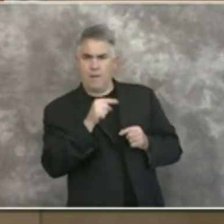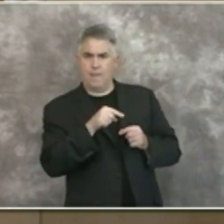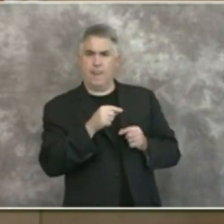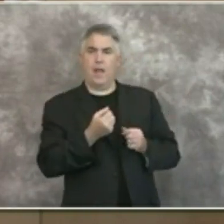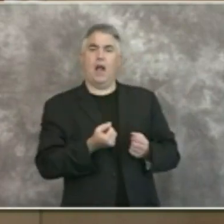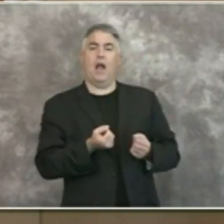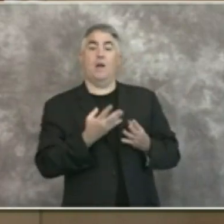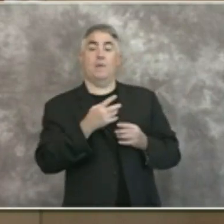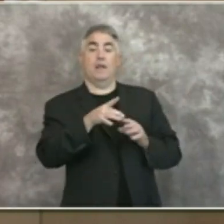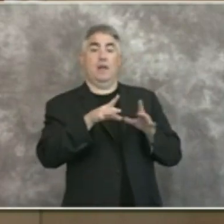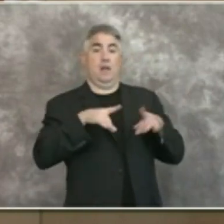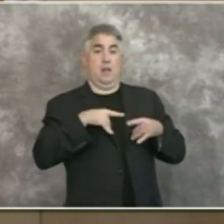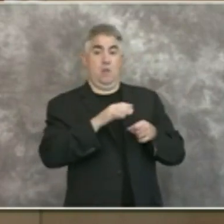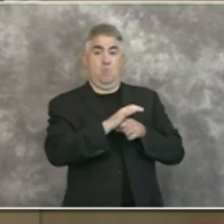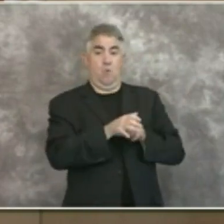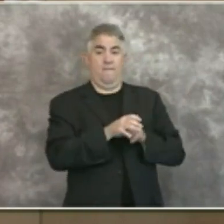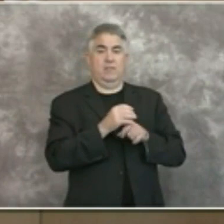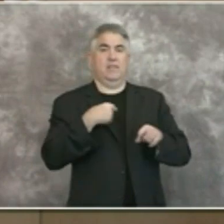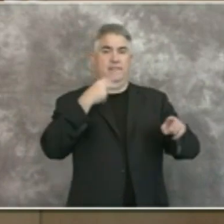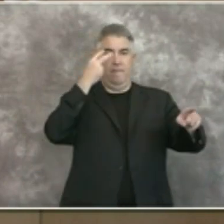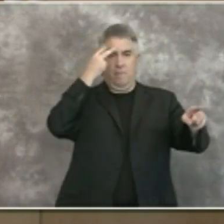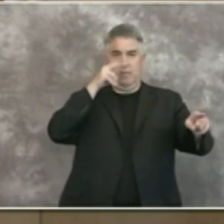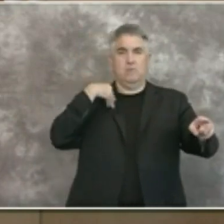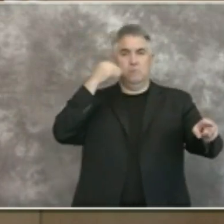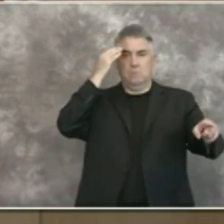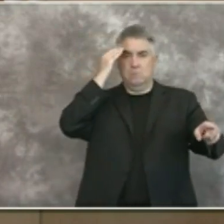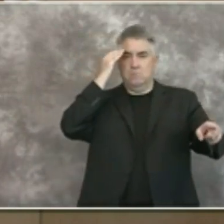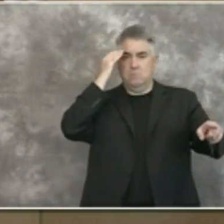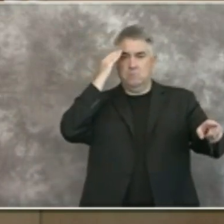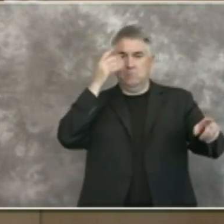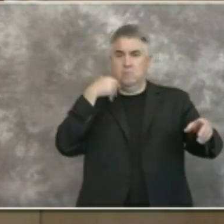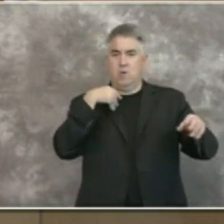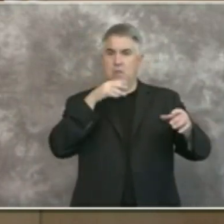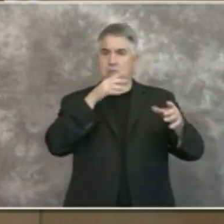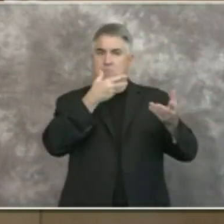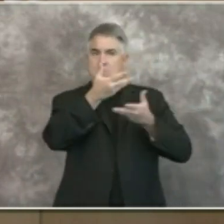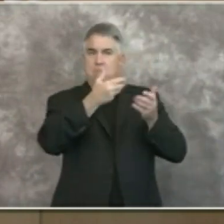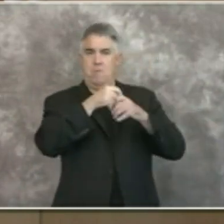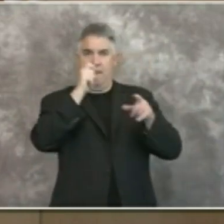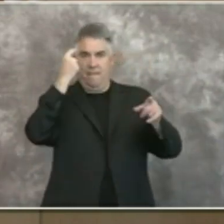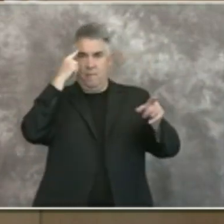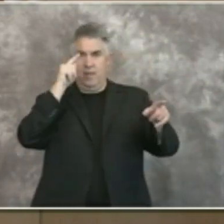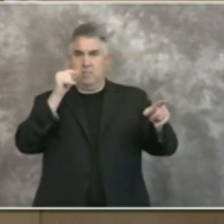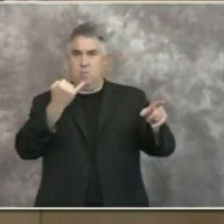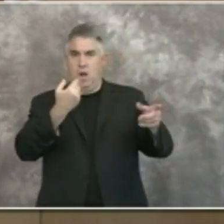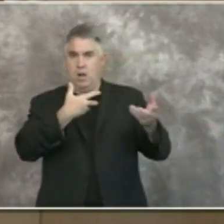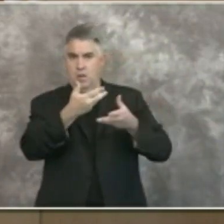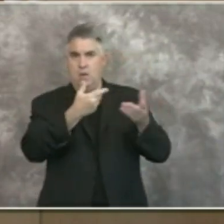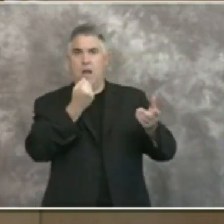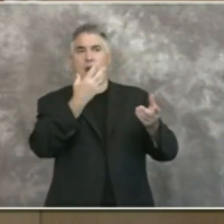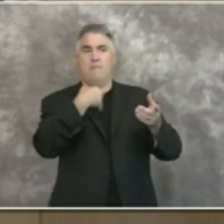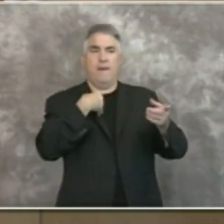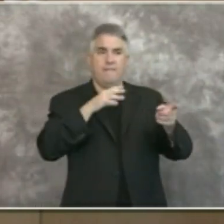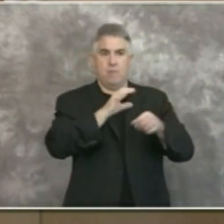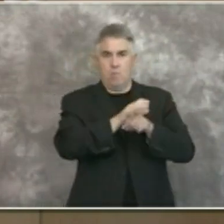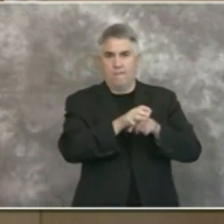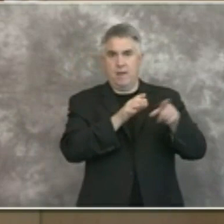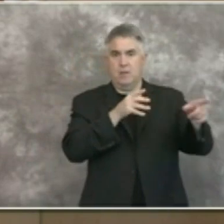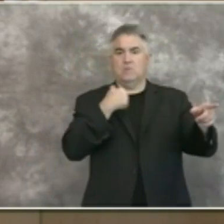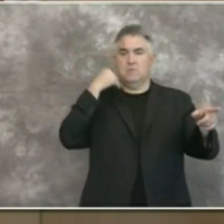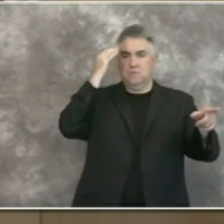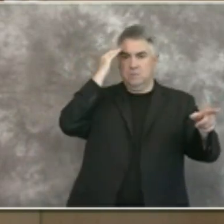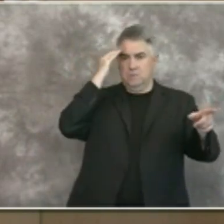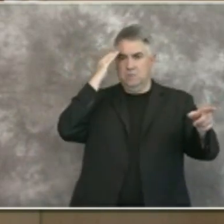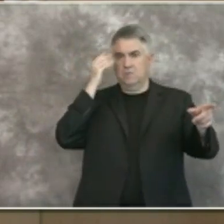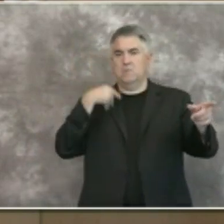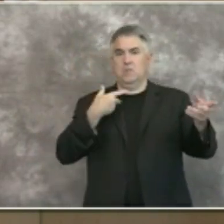uh we have close relationships with the mexican government and they share with us uh what's going on on their side of